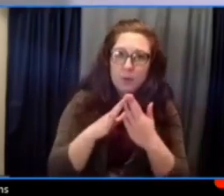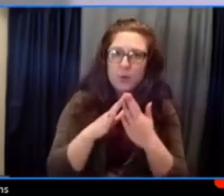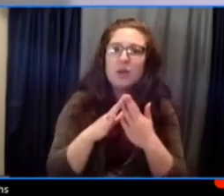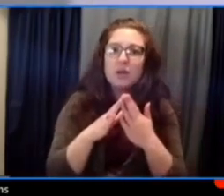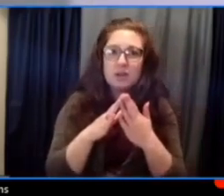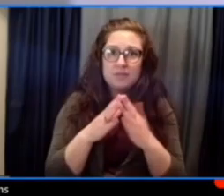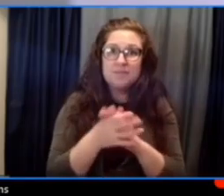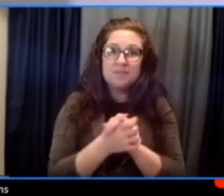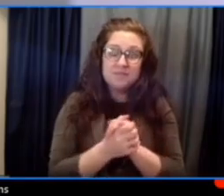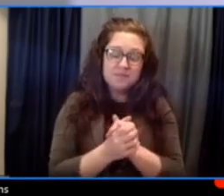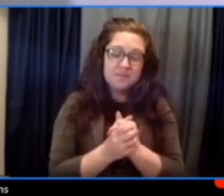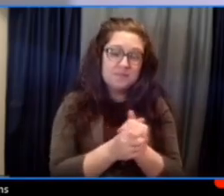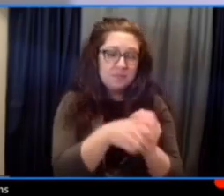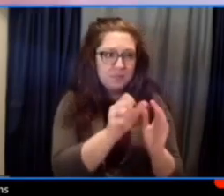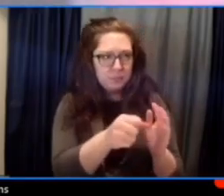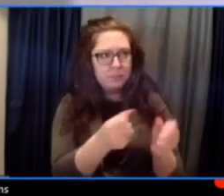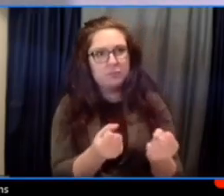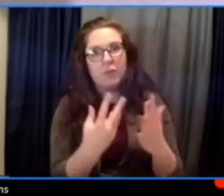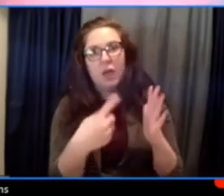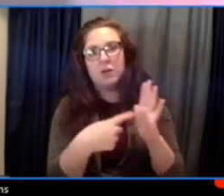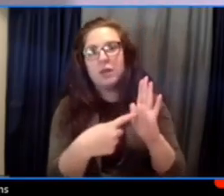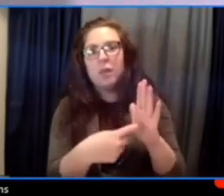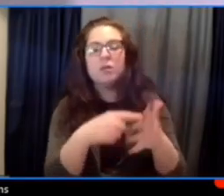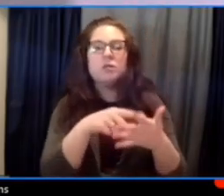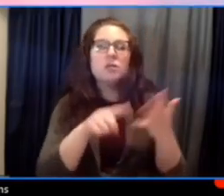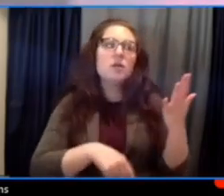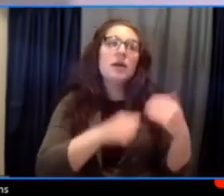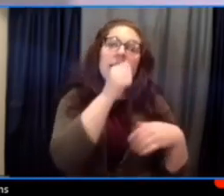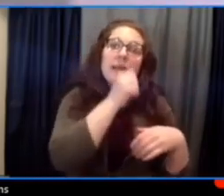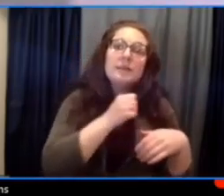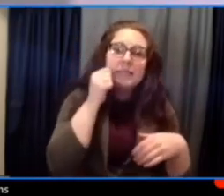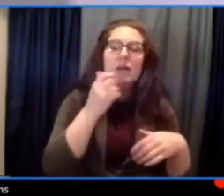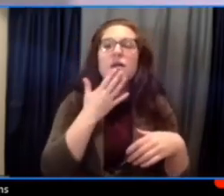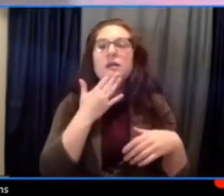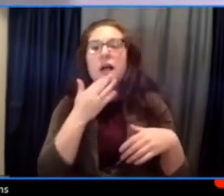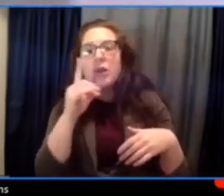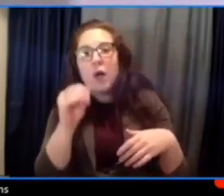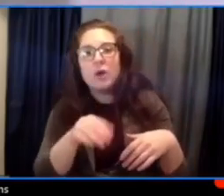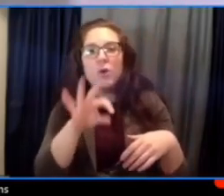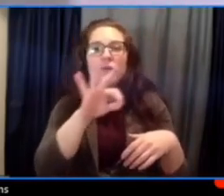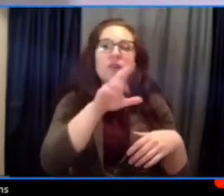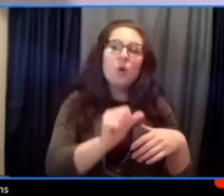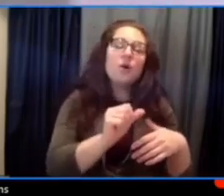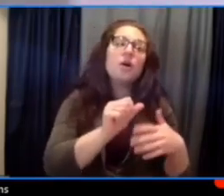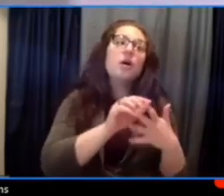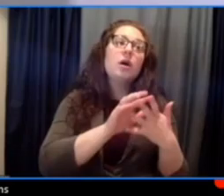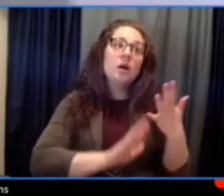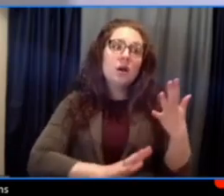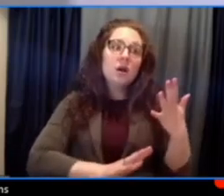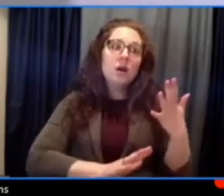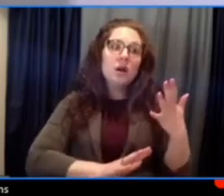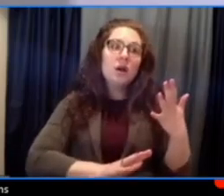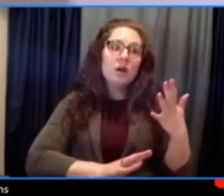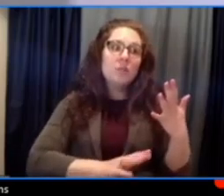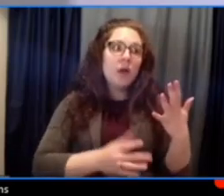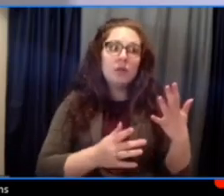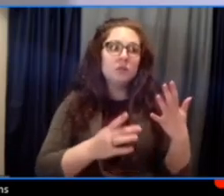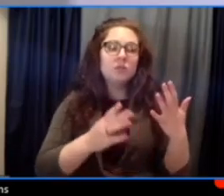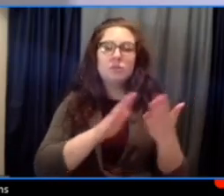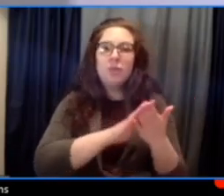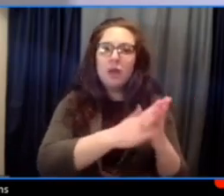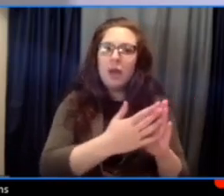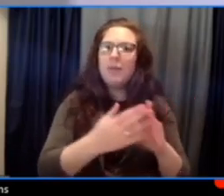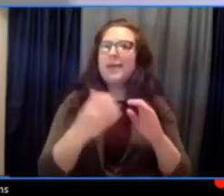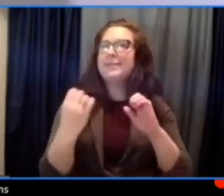and we have lots of examples of that from Arizona, Colorado, Florida. I mean, but going bold takes time. And